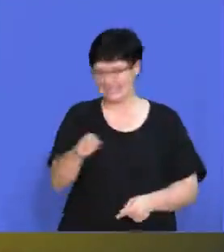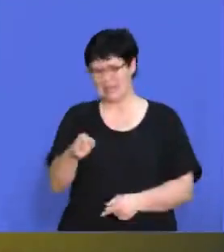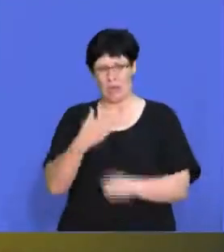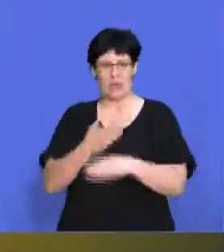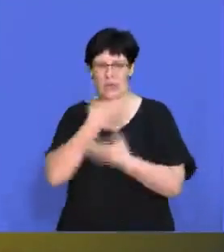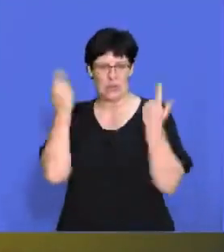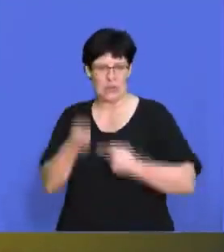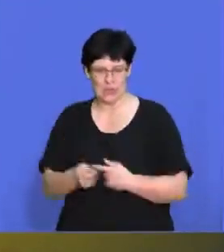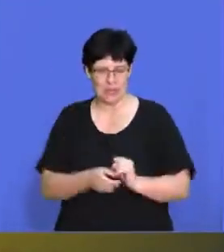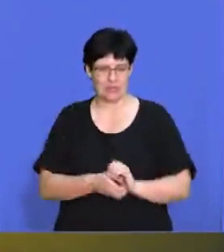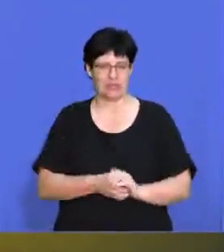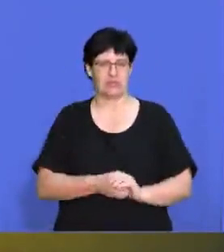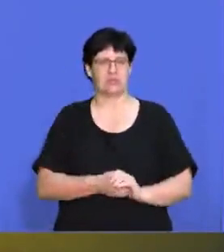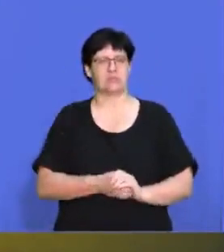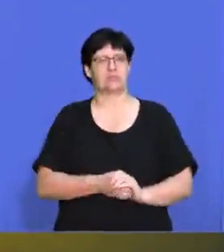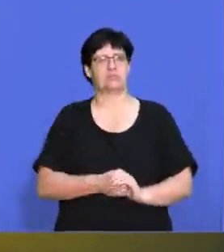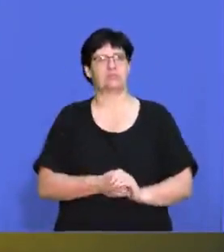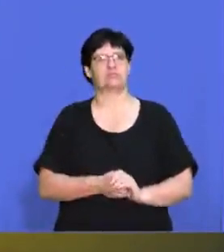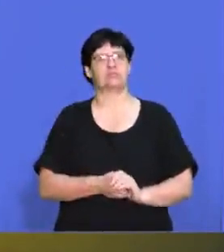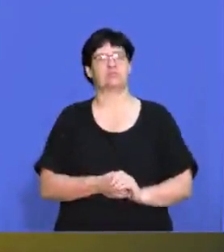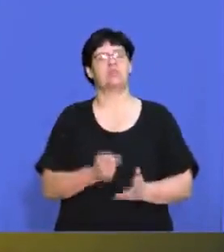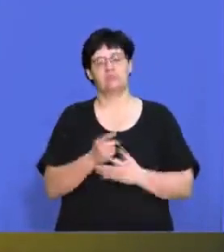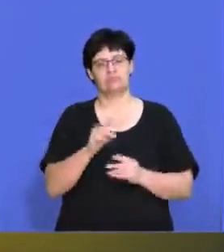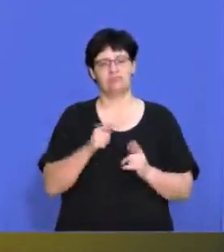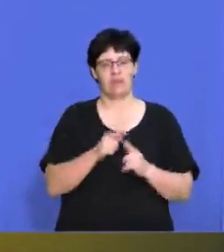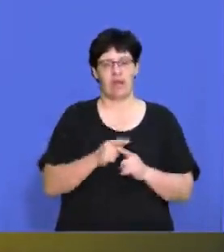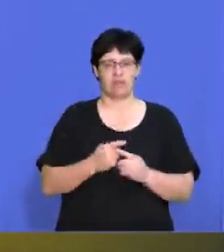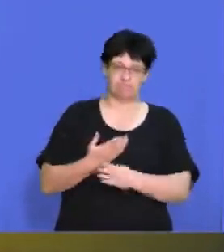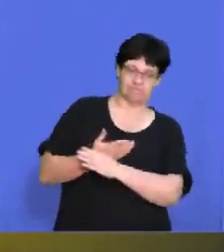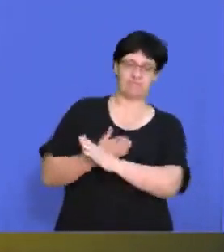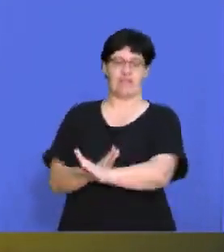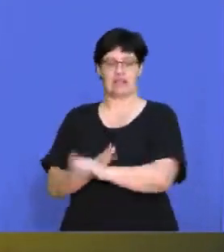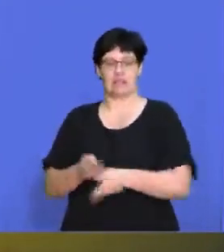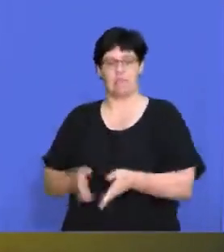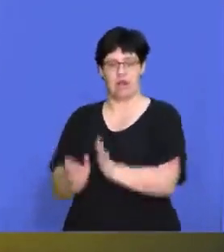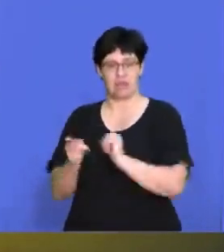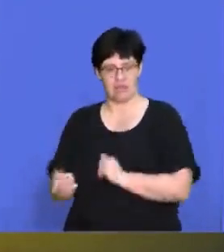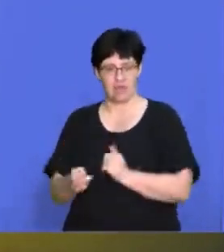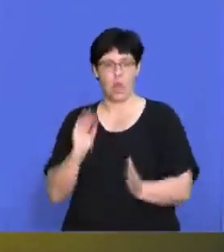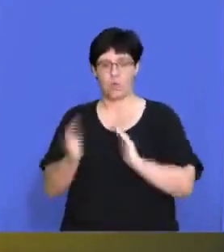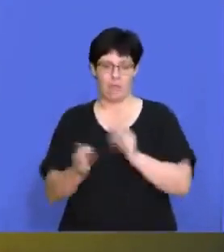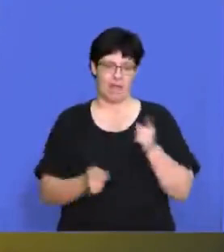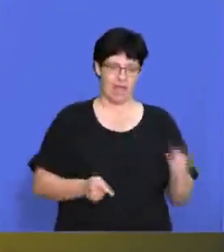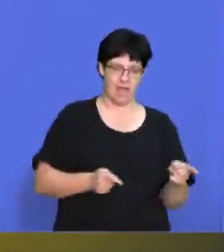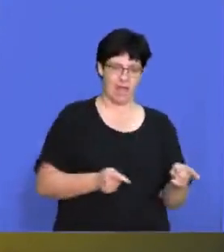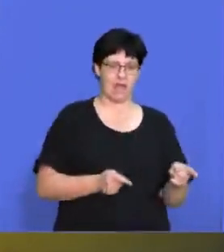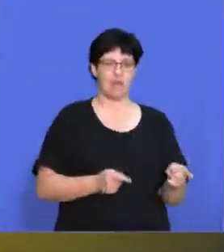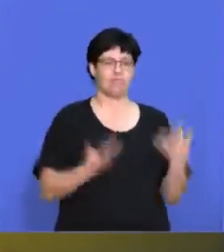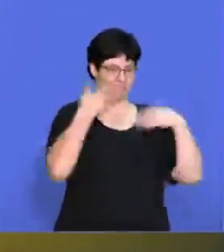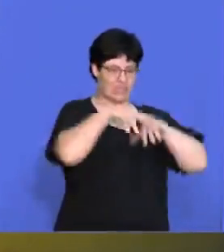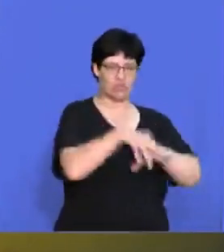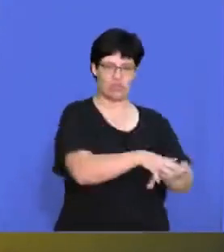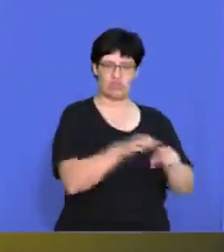What isn't working for us? What happens if we go down the defensive path compared to